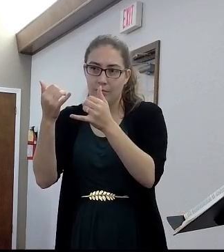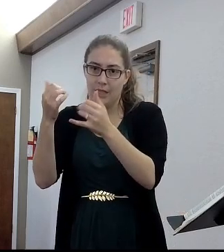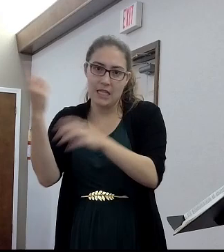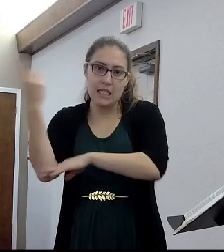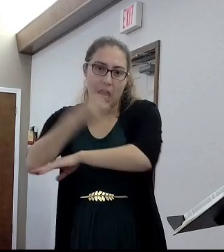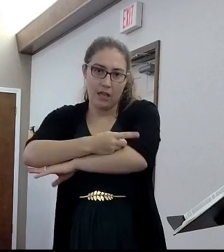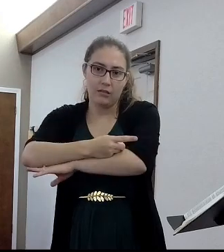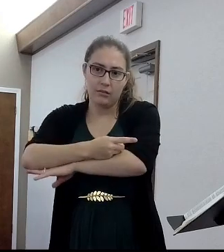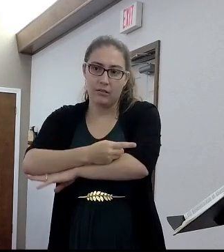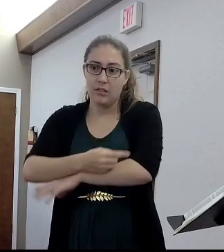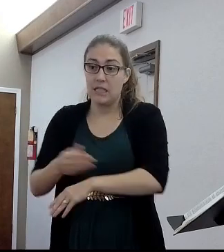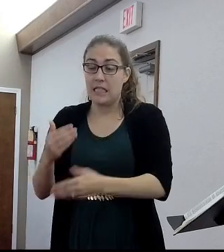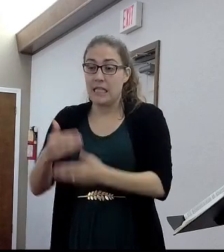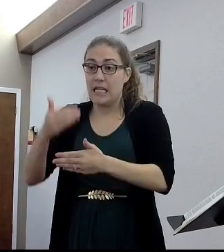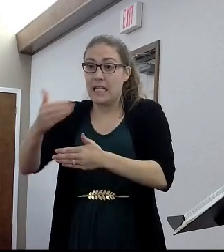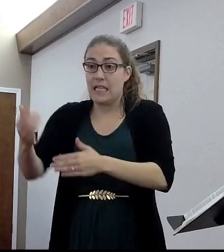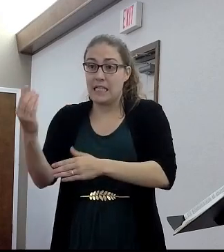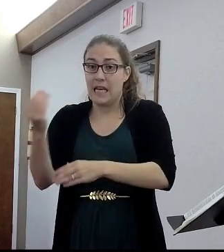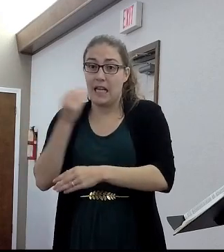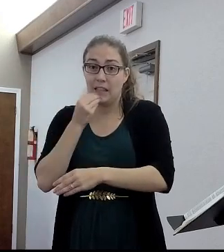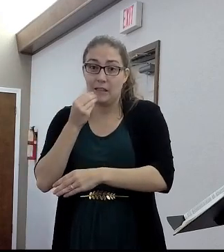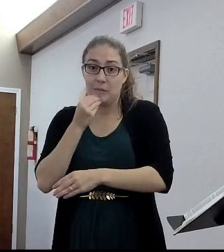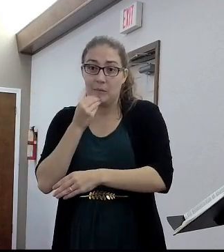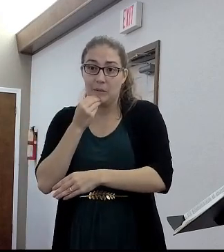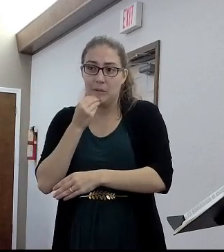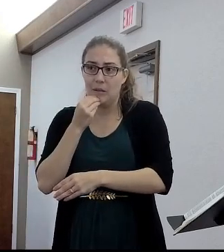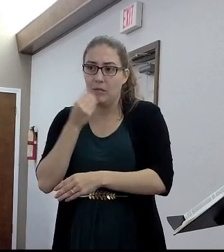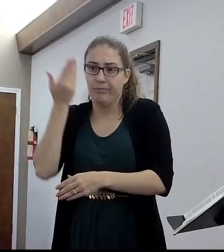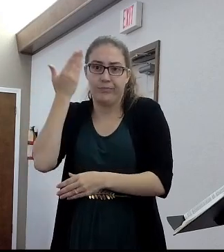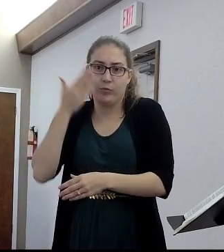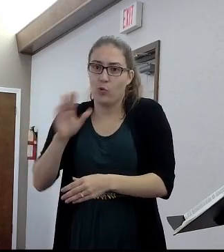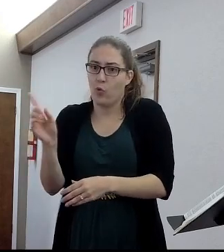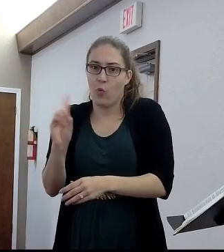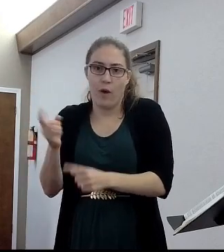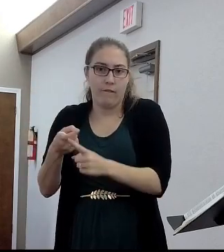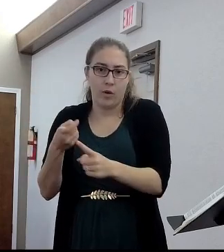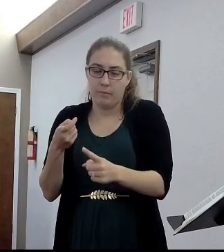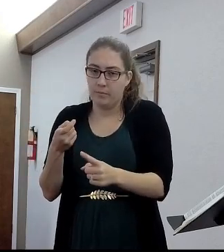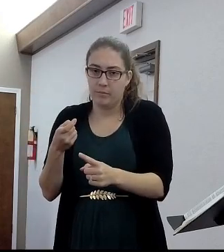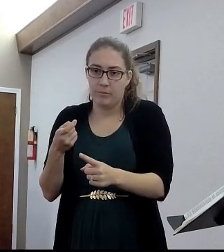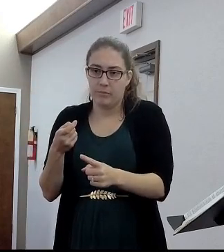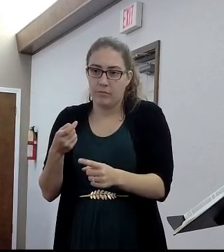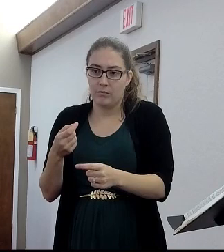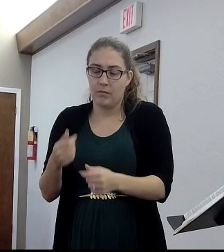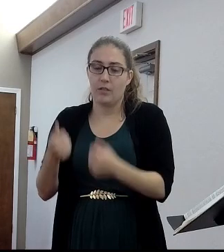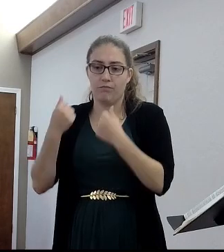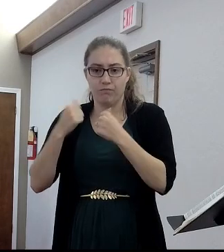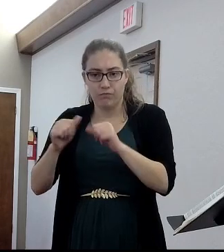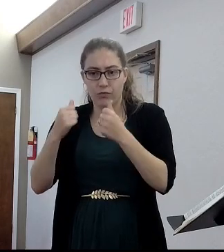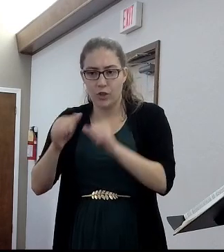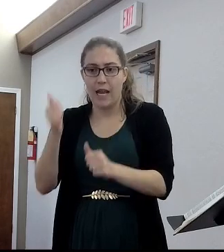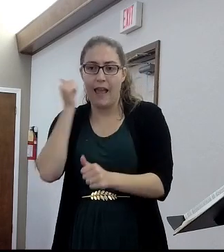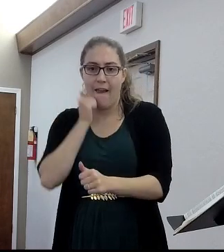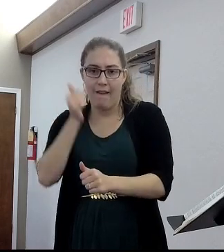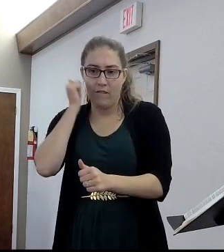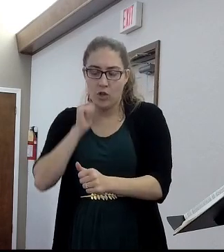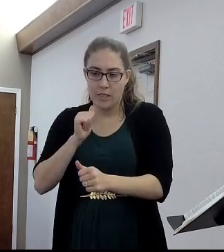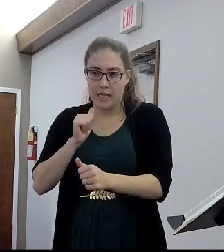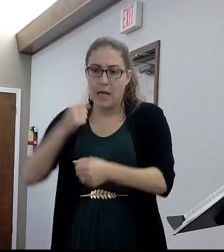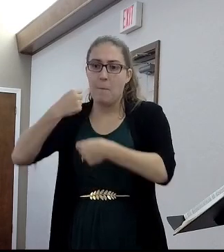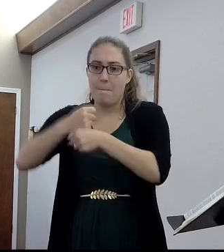They don't know where their next meal's coming from. Most of the people in the world did not know where their next meal's coming from. They grinded out every single day to eat